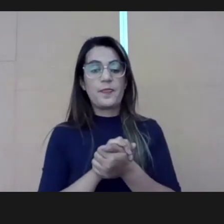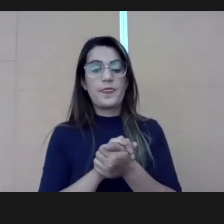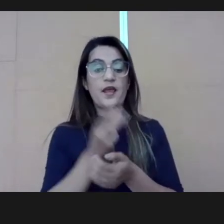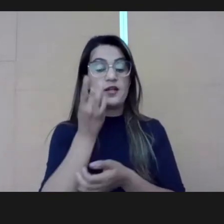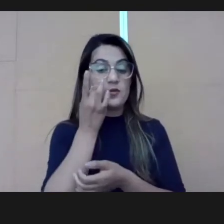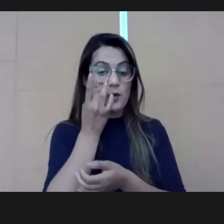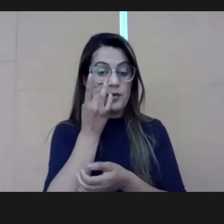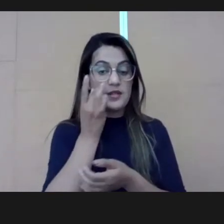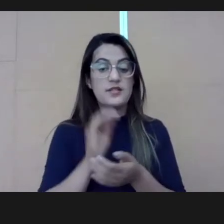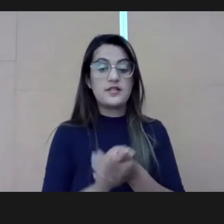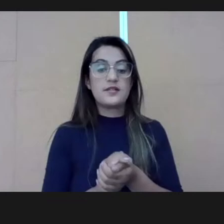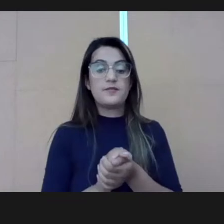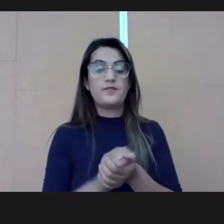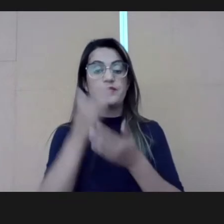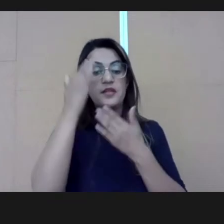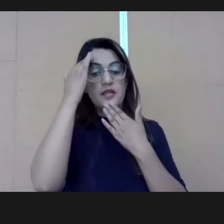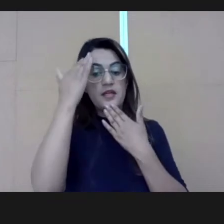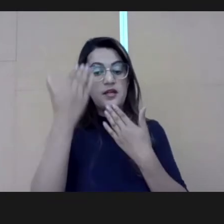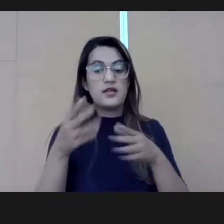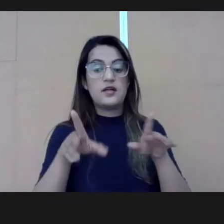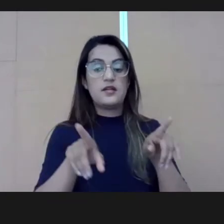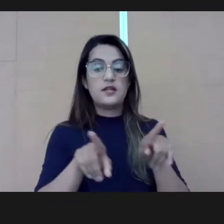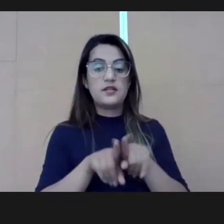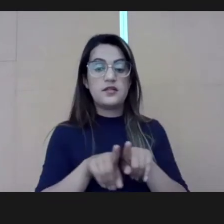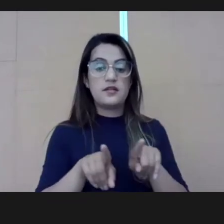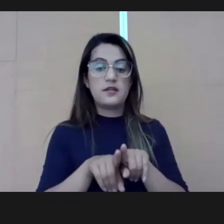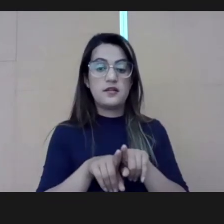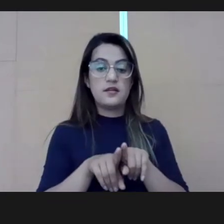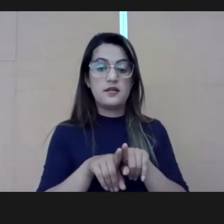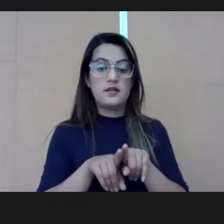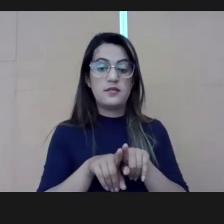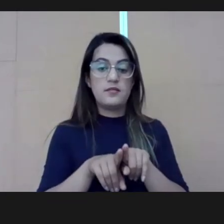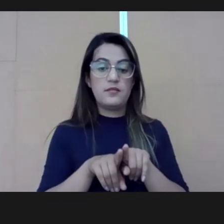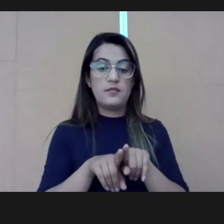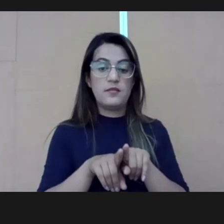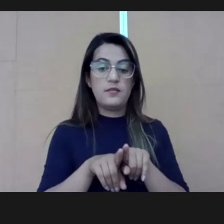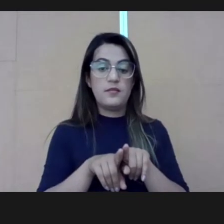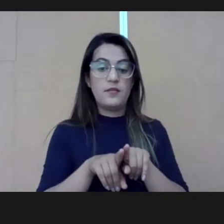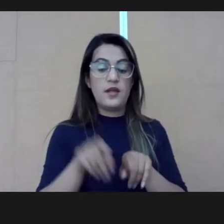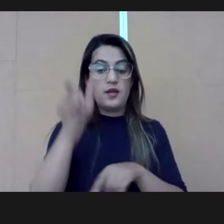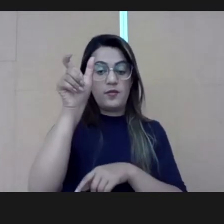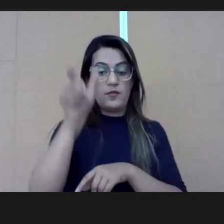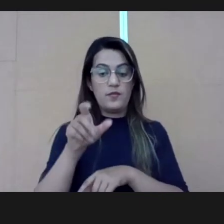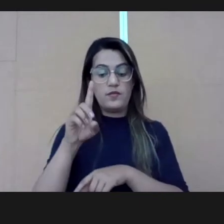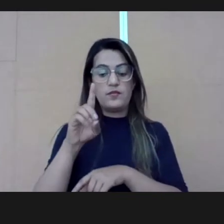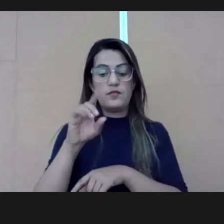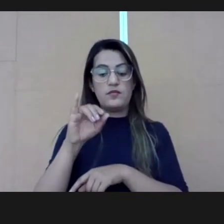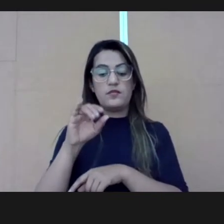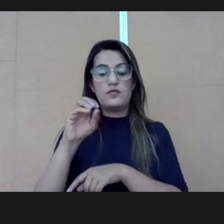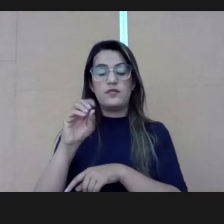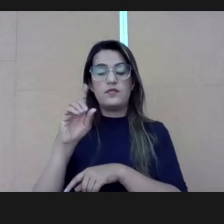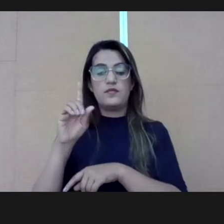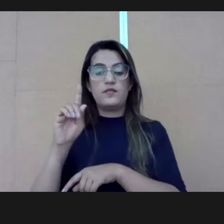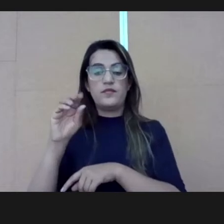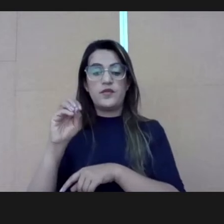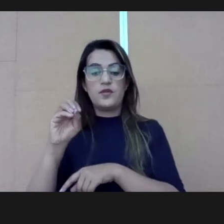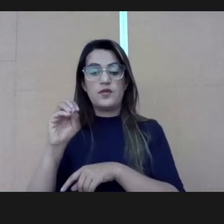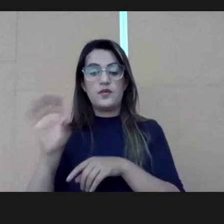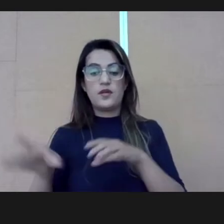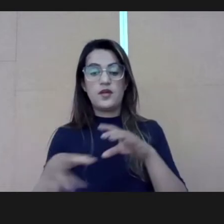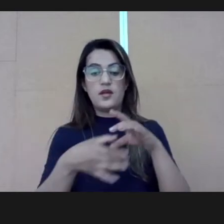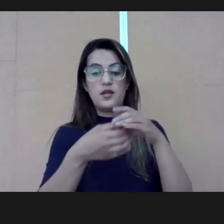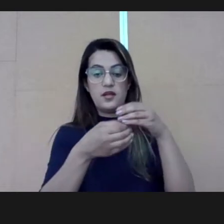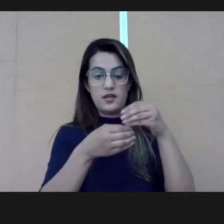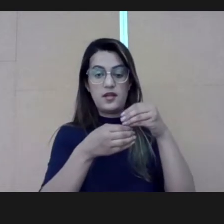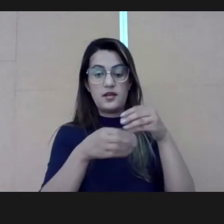Monica, for being here. And also, we'd like to call to the table Diogo Lima. He